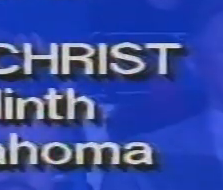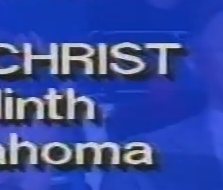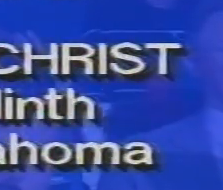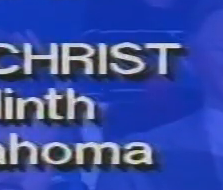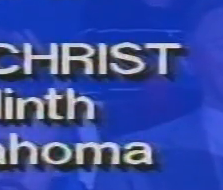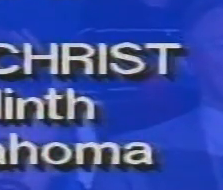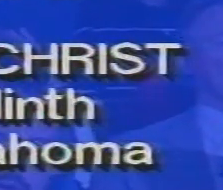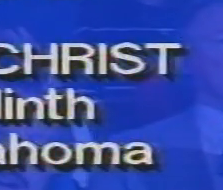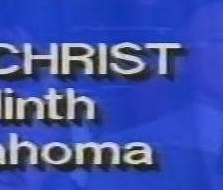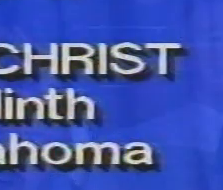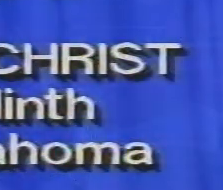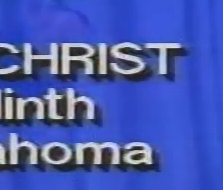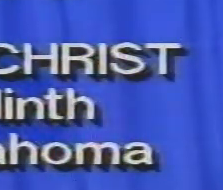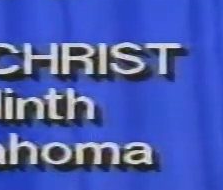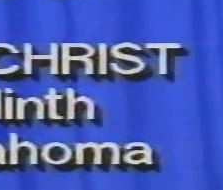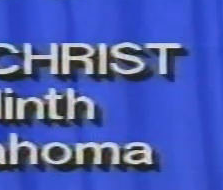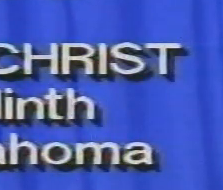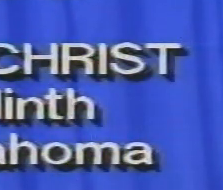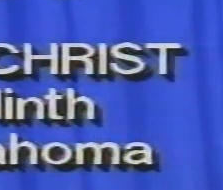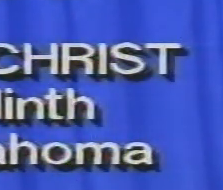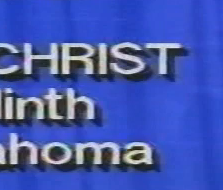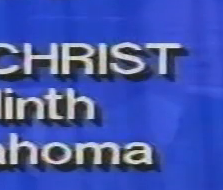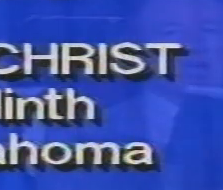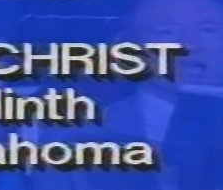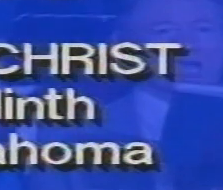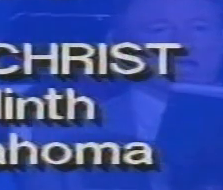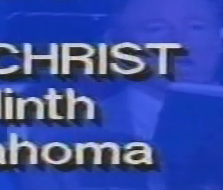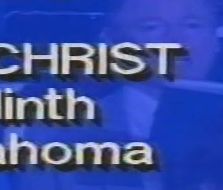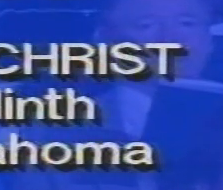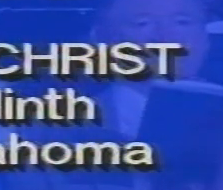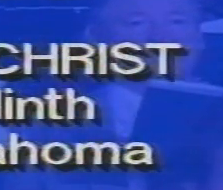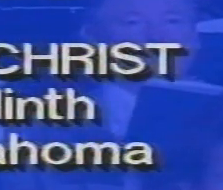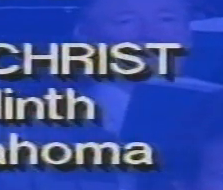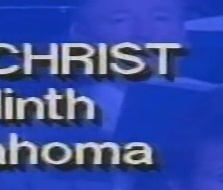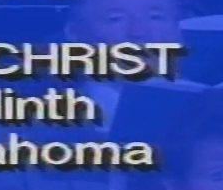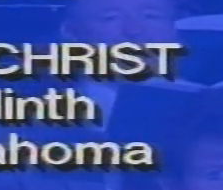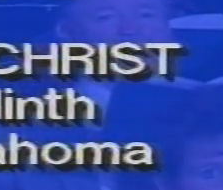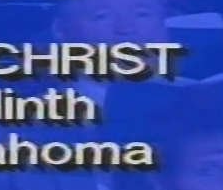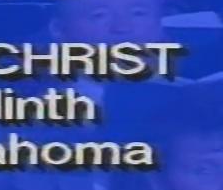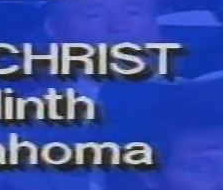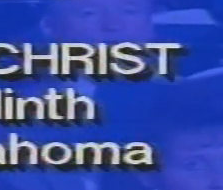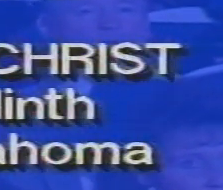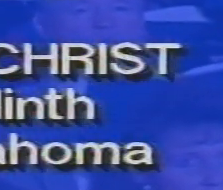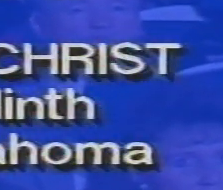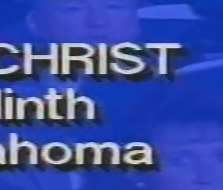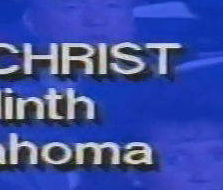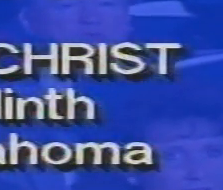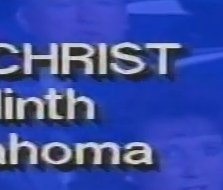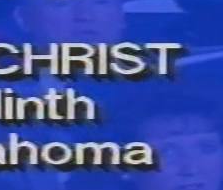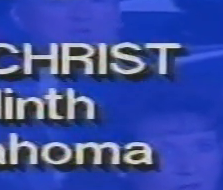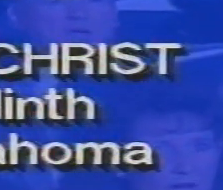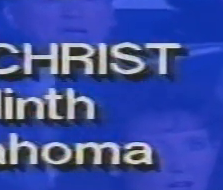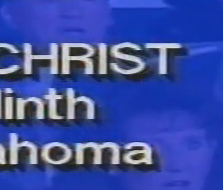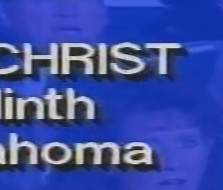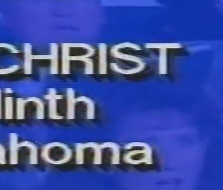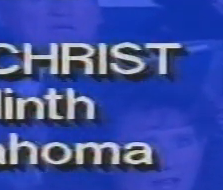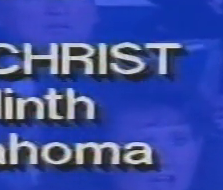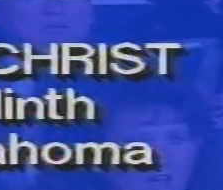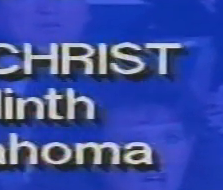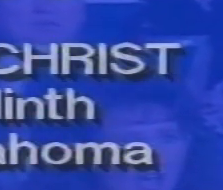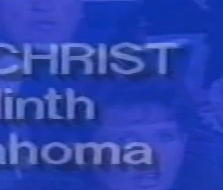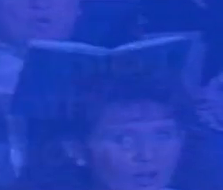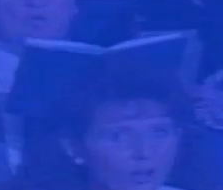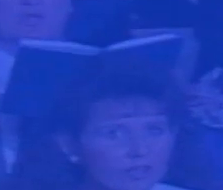If I walk in heaven's light Shound the wrong into the right